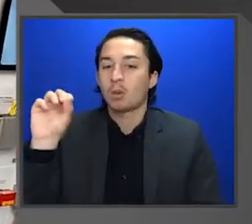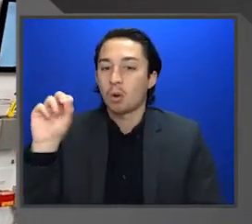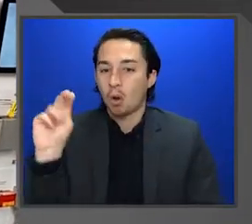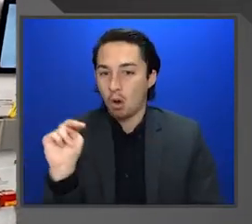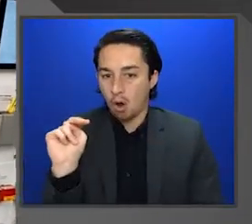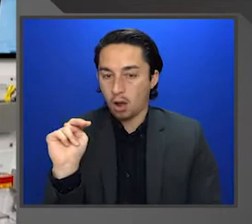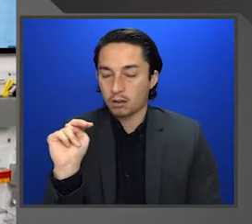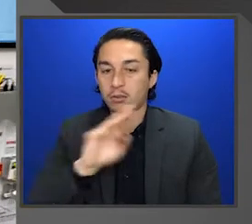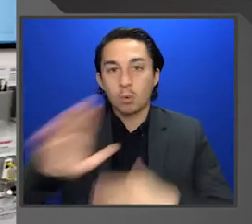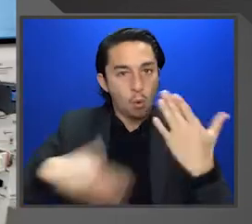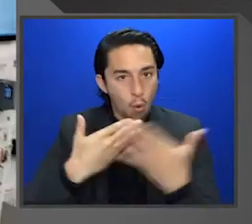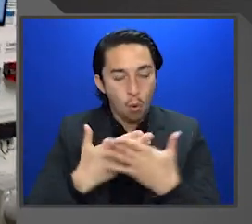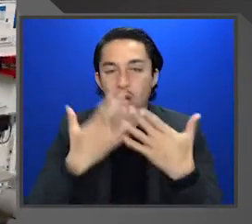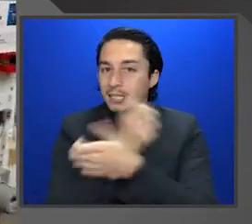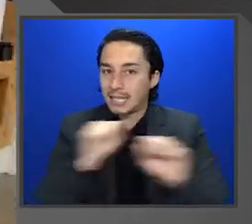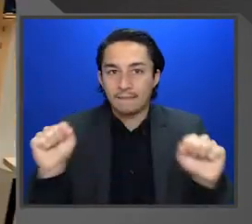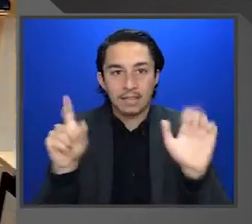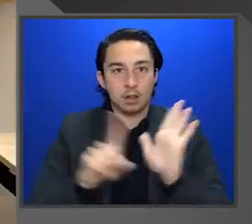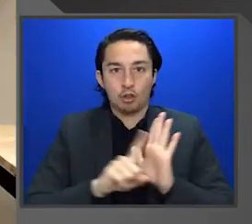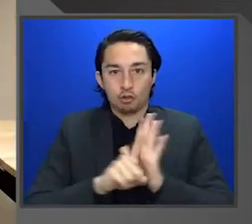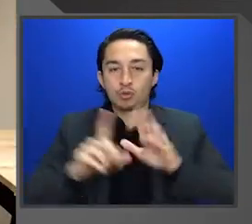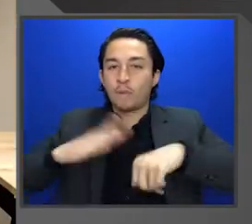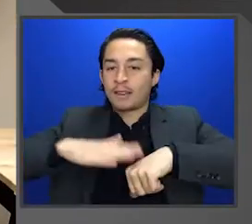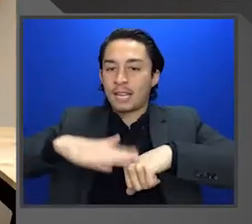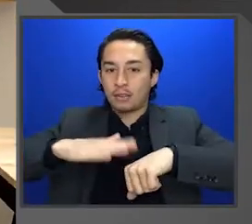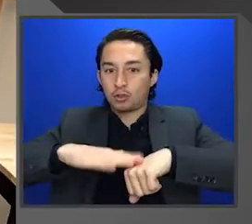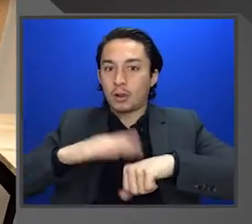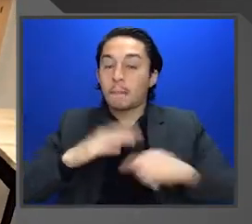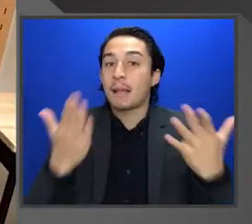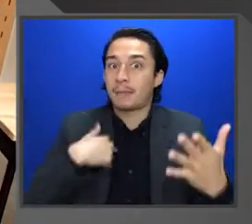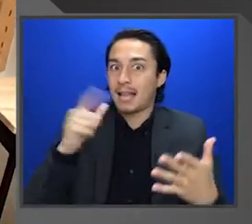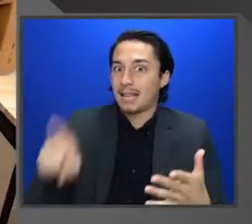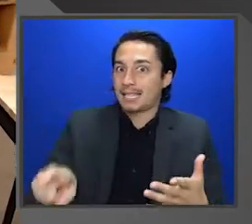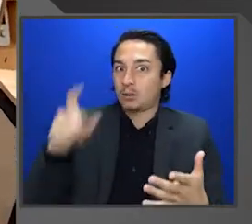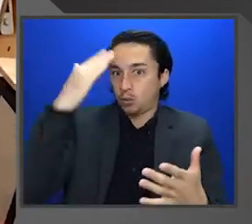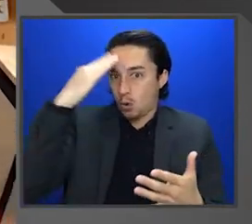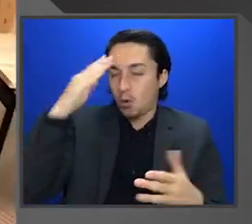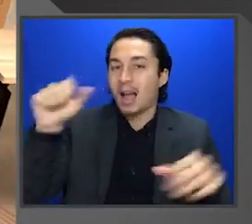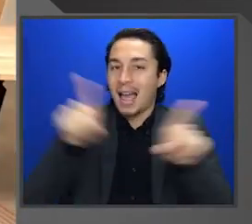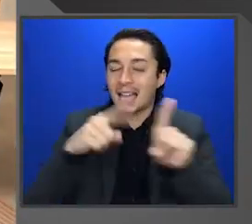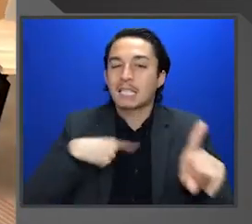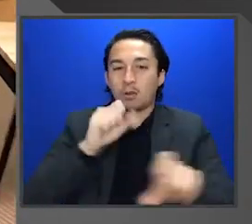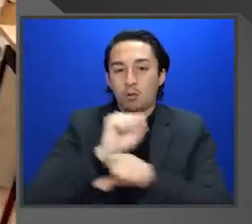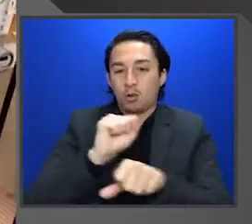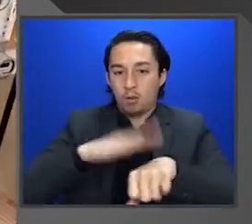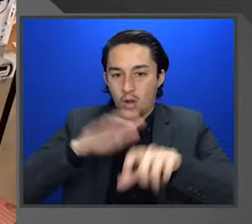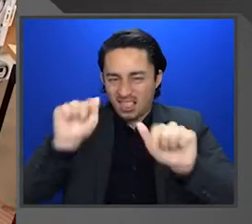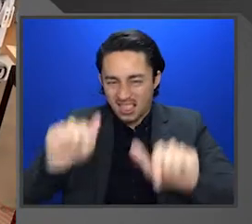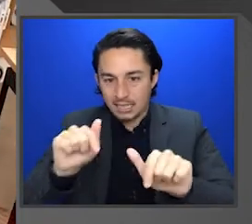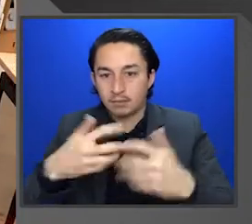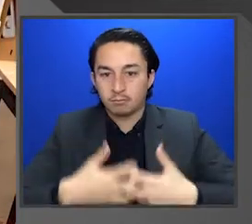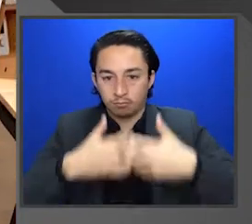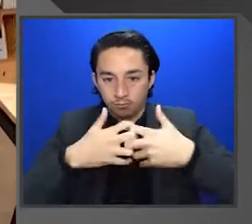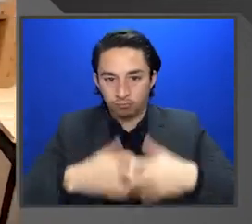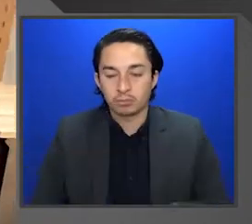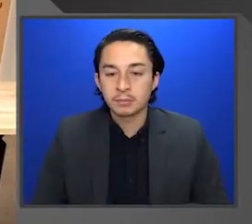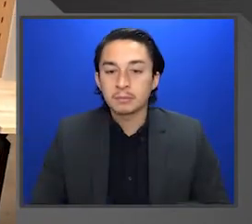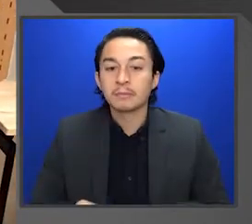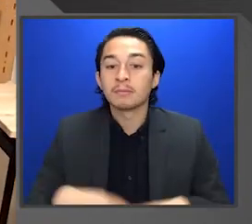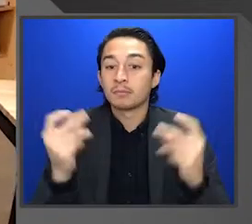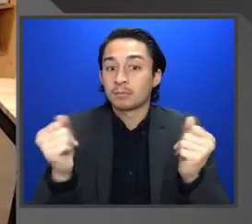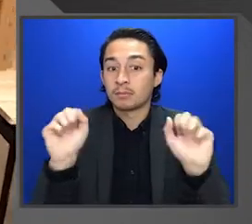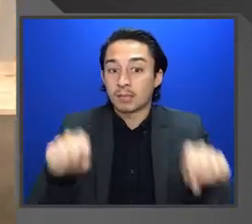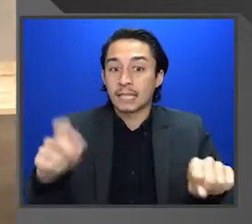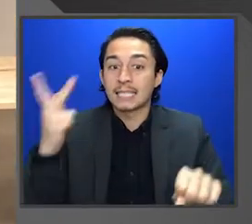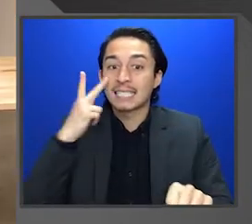all the safety alerts and notifications that I may need to be aware of as I'm going to operate on this pump. So right away, I